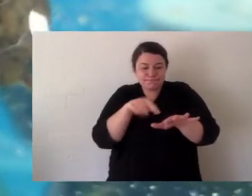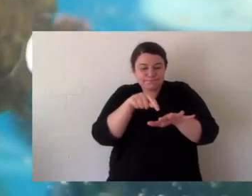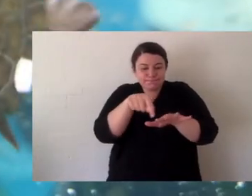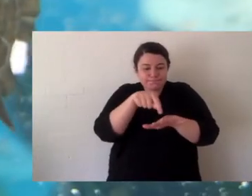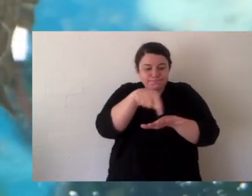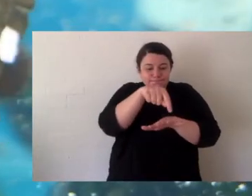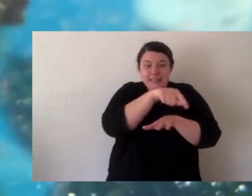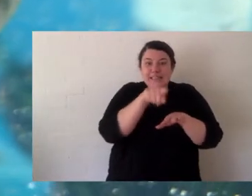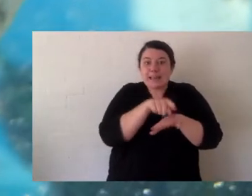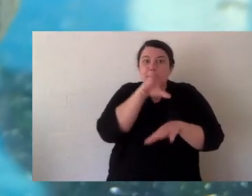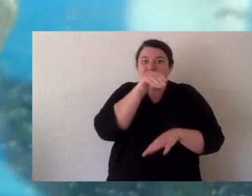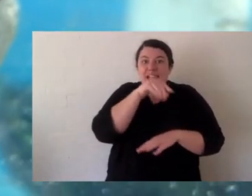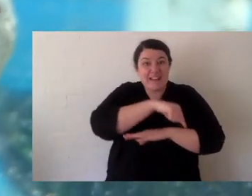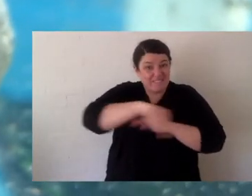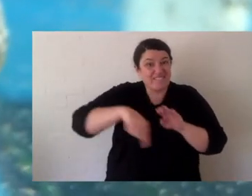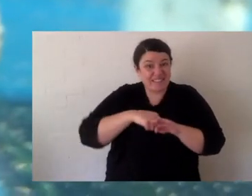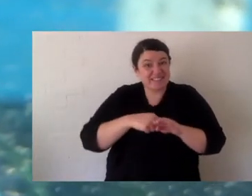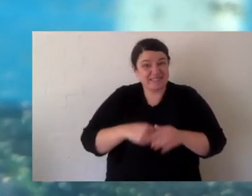turtles.